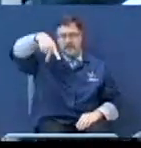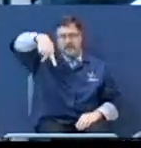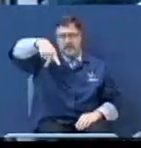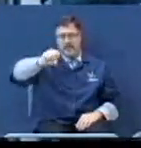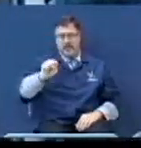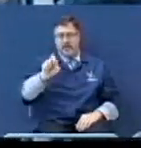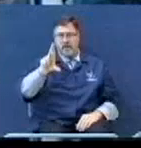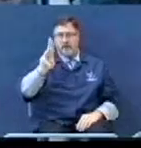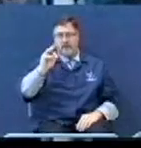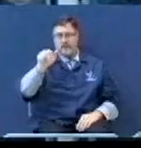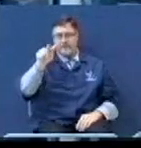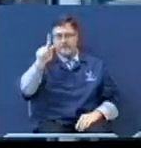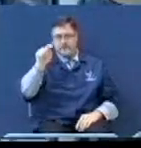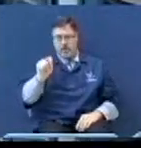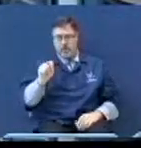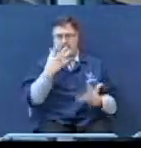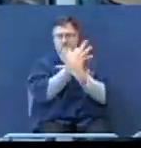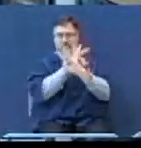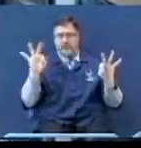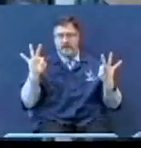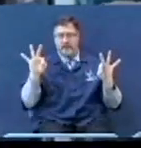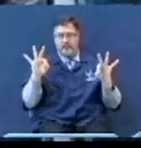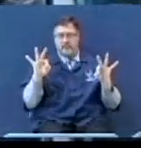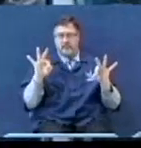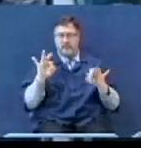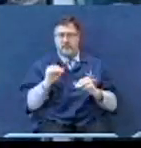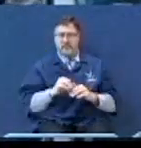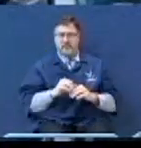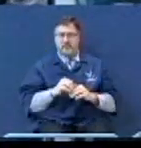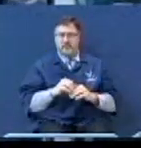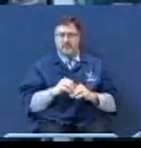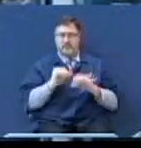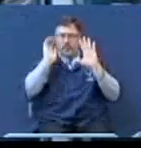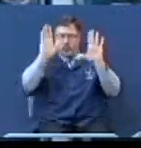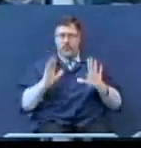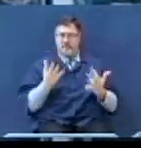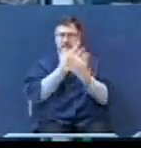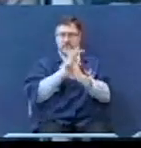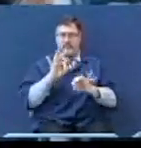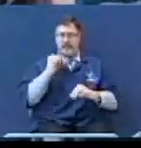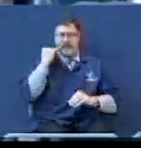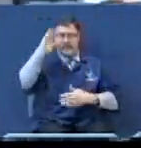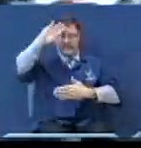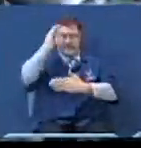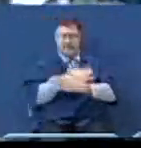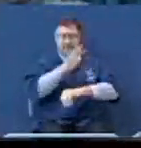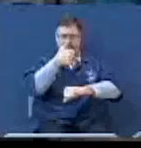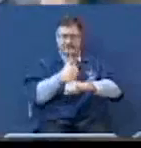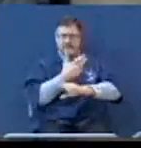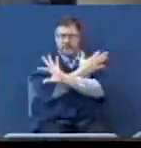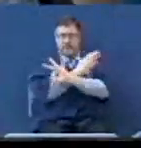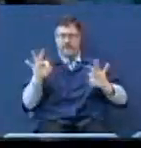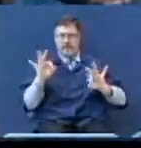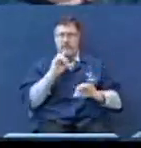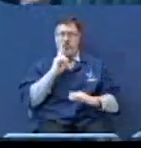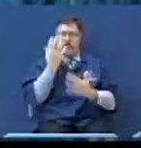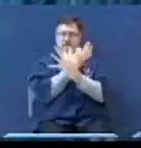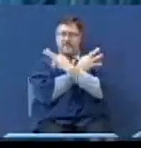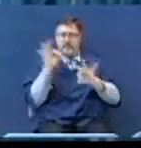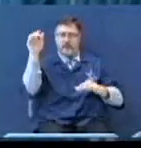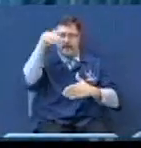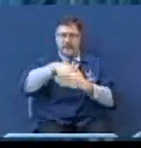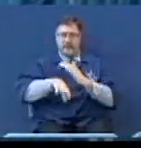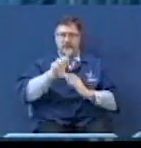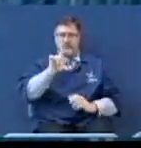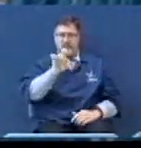It's eternal freedom. It's awesome freedom. If the Son sets you free, you are free indeed. Amen.